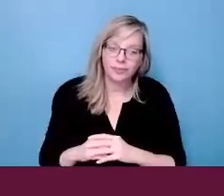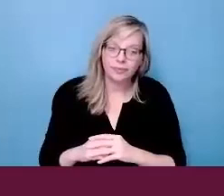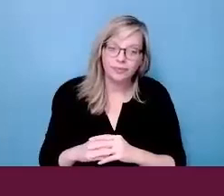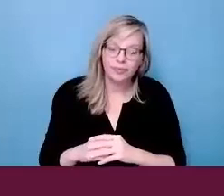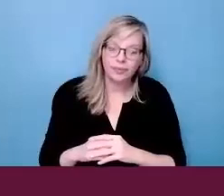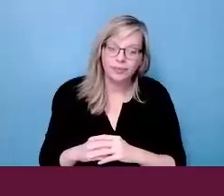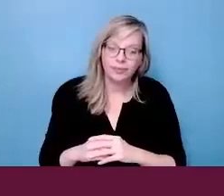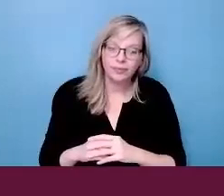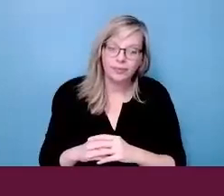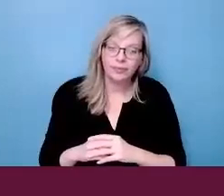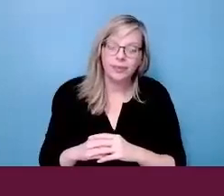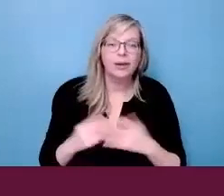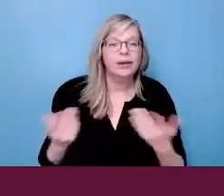you know,